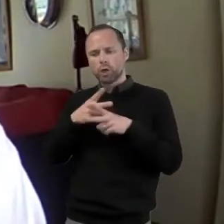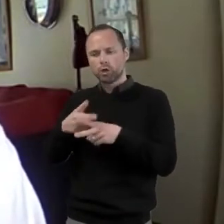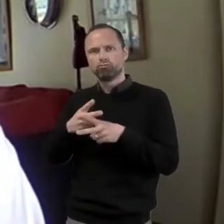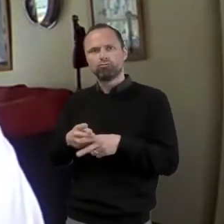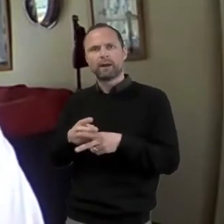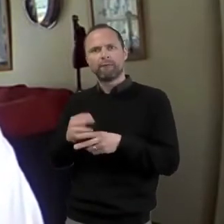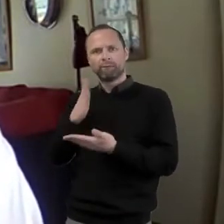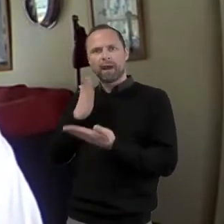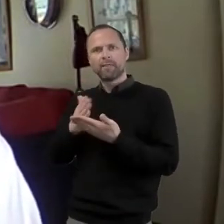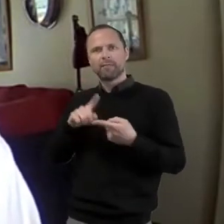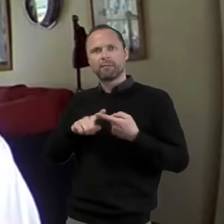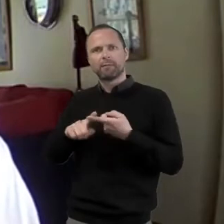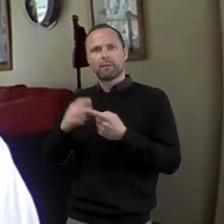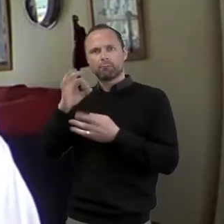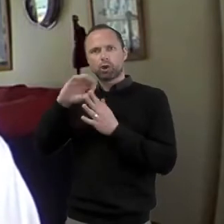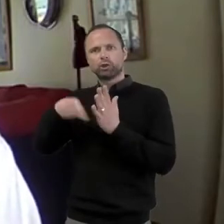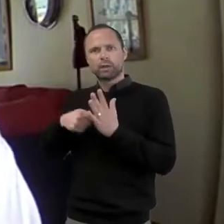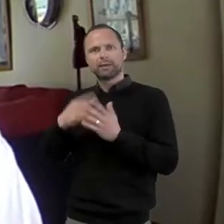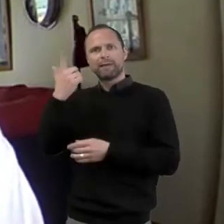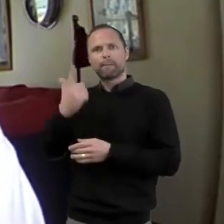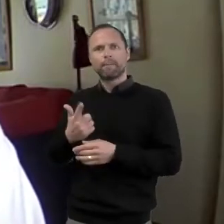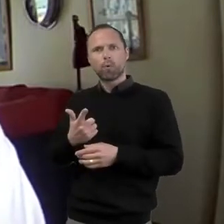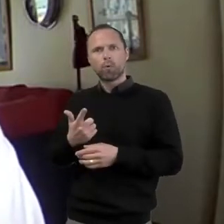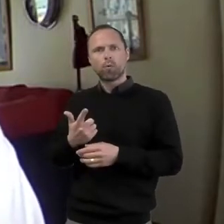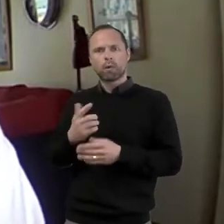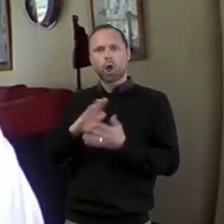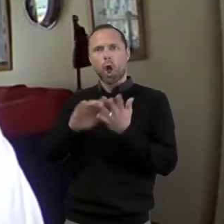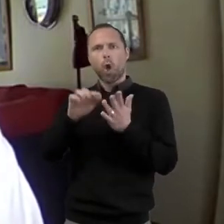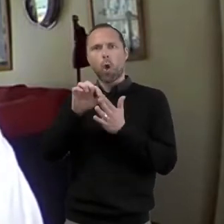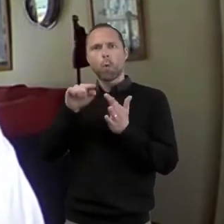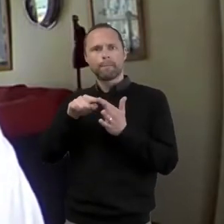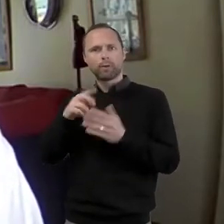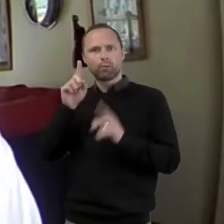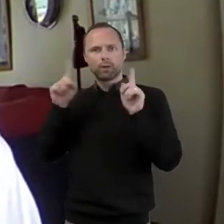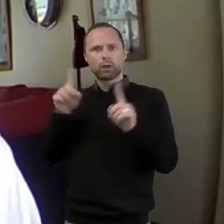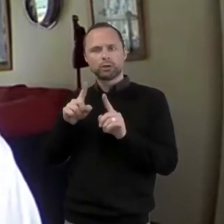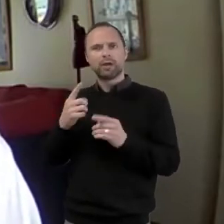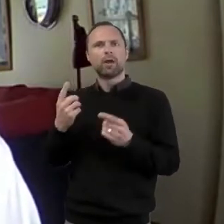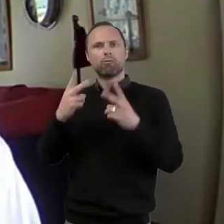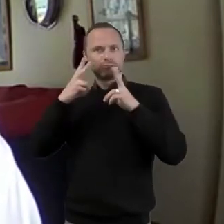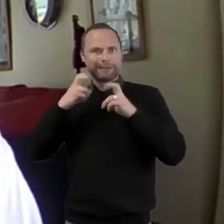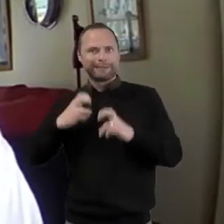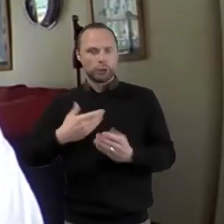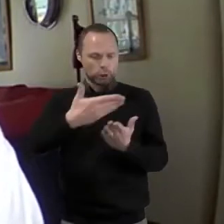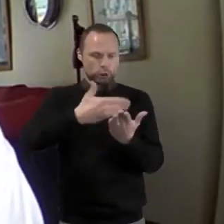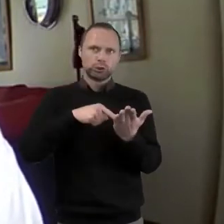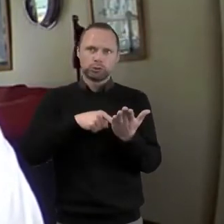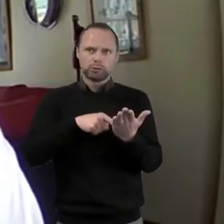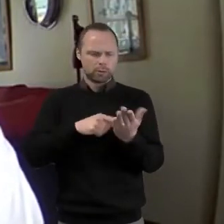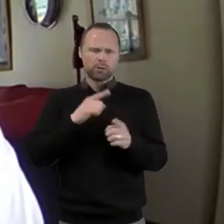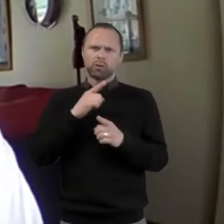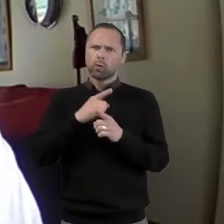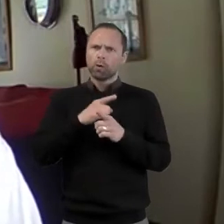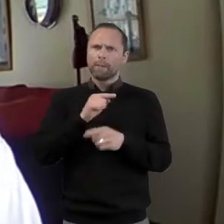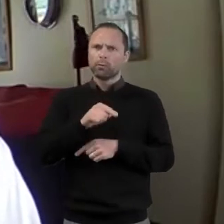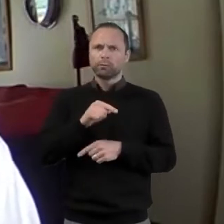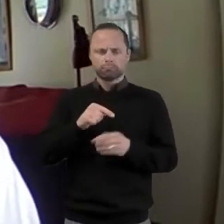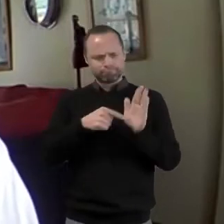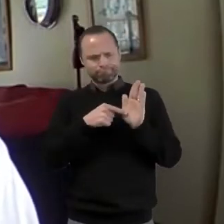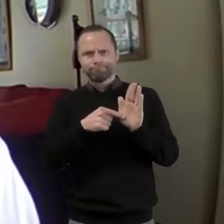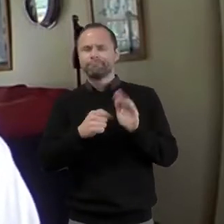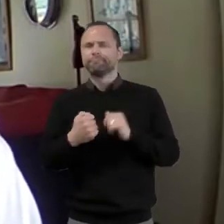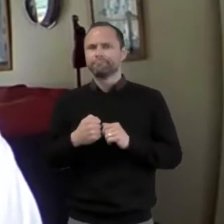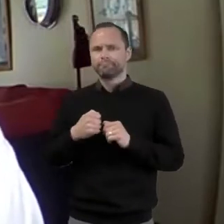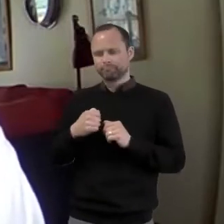has done some recent research which shows that the biggest increase in a child's individual faith